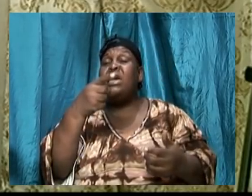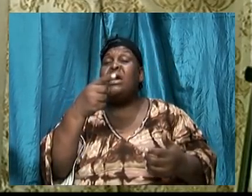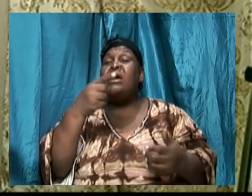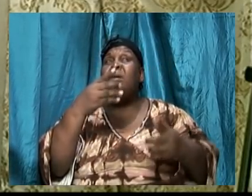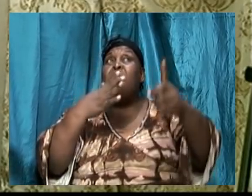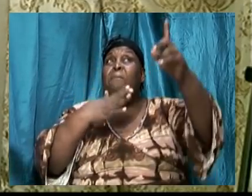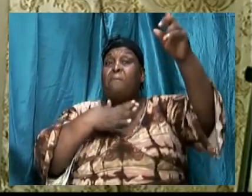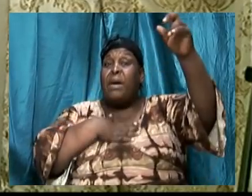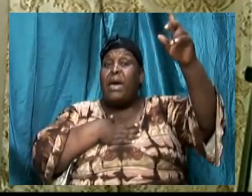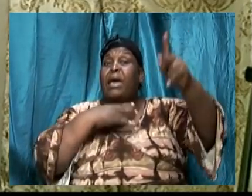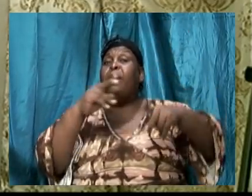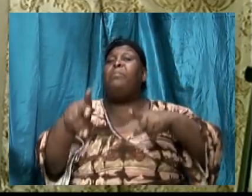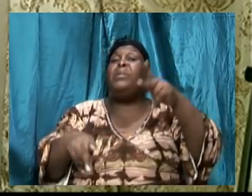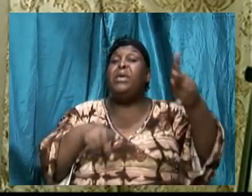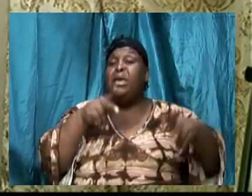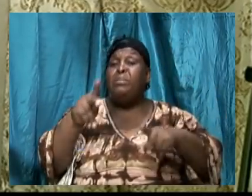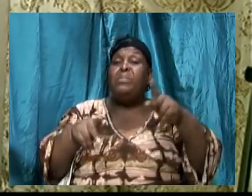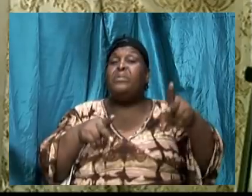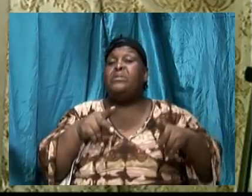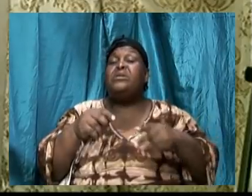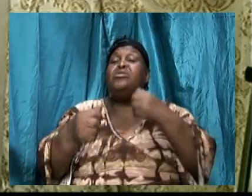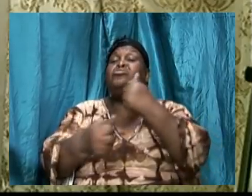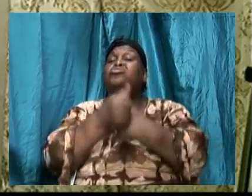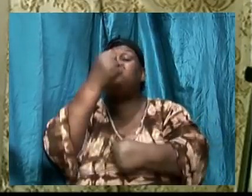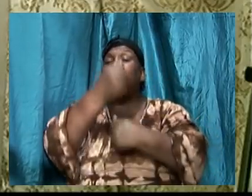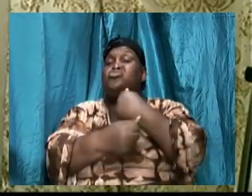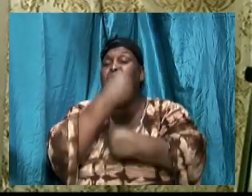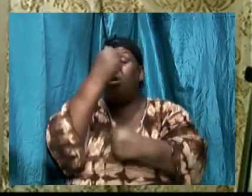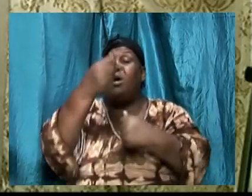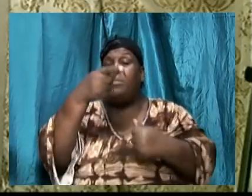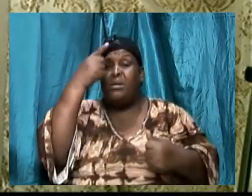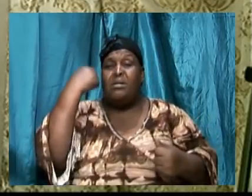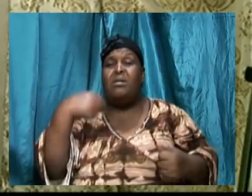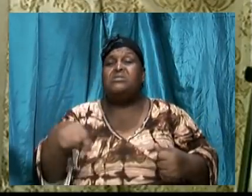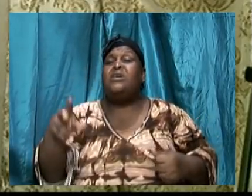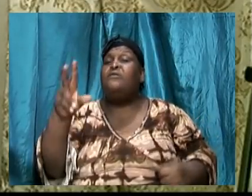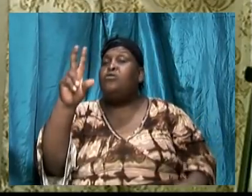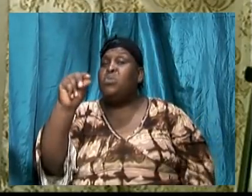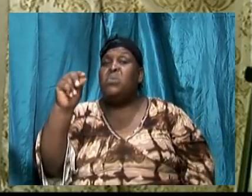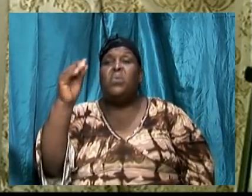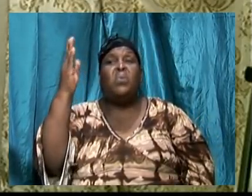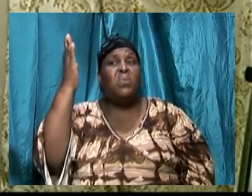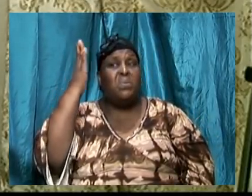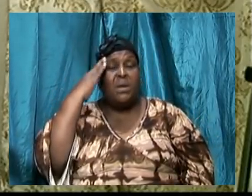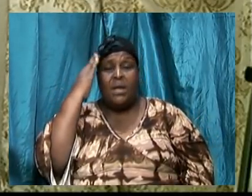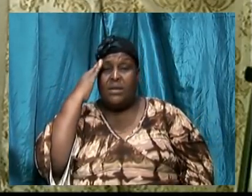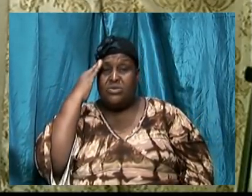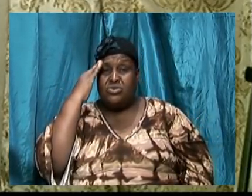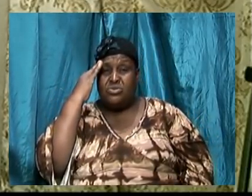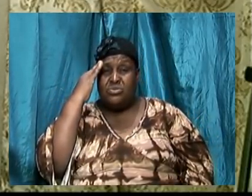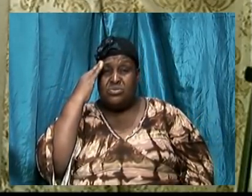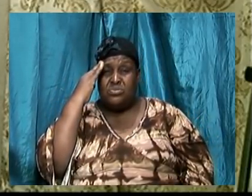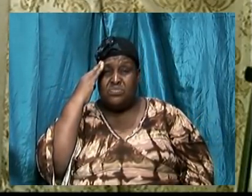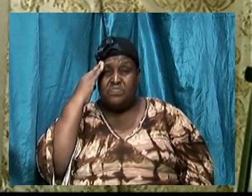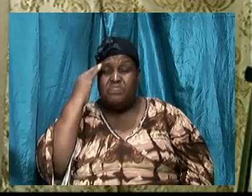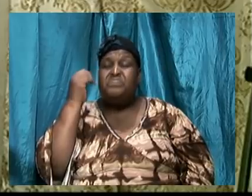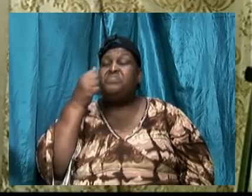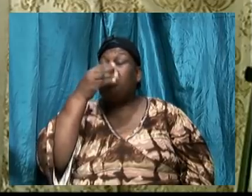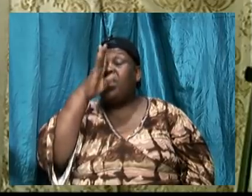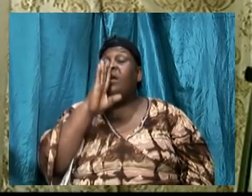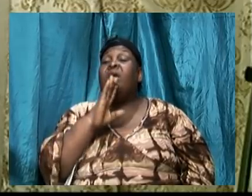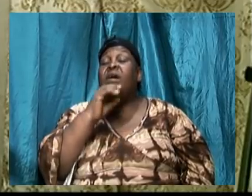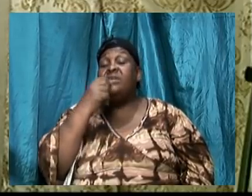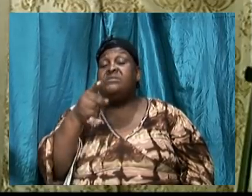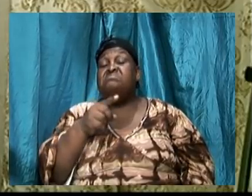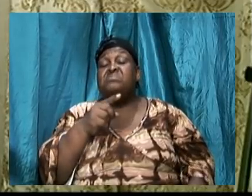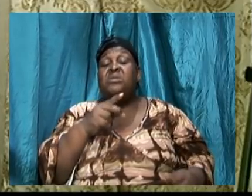is not going to be an excuse where God is going to say, I will pardon you. I will put you